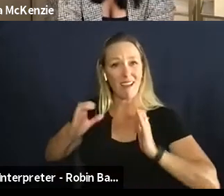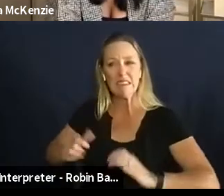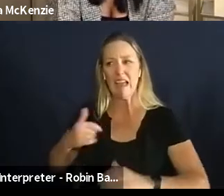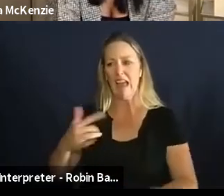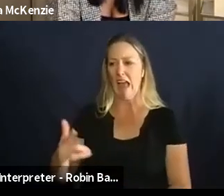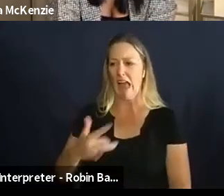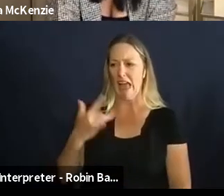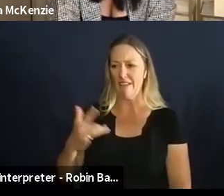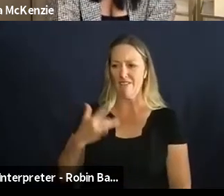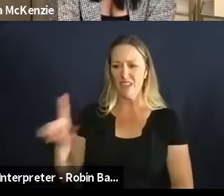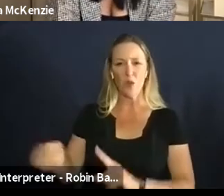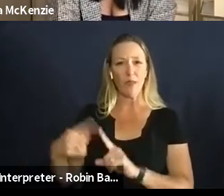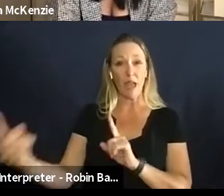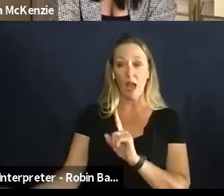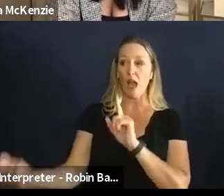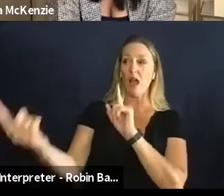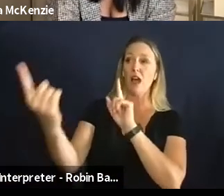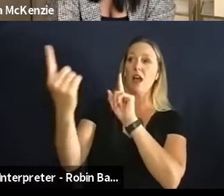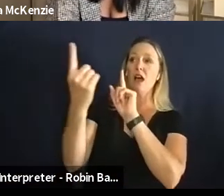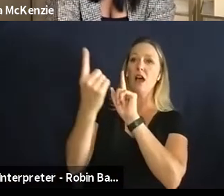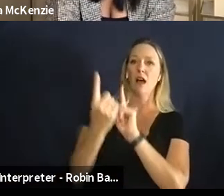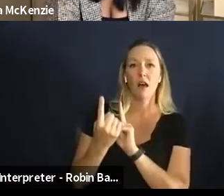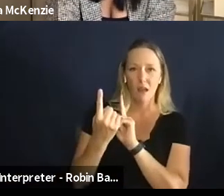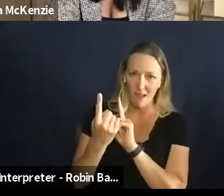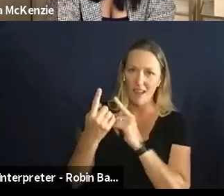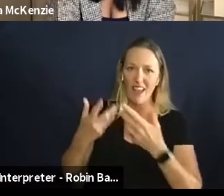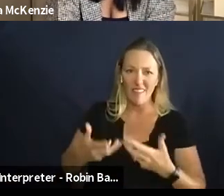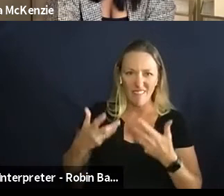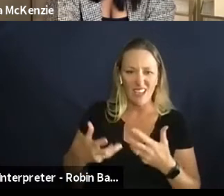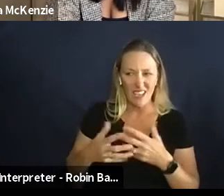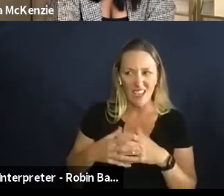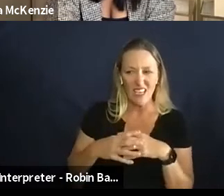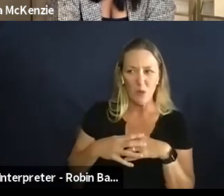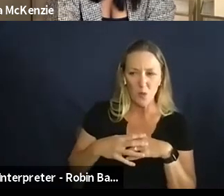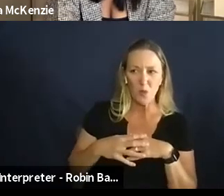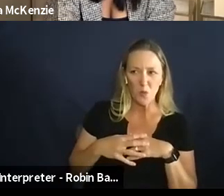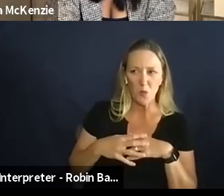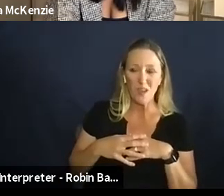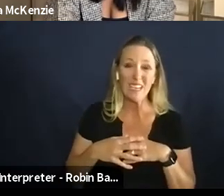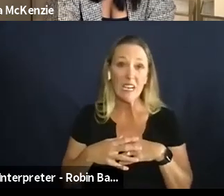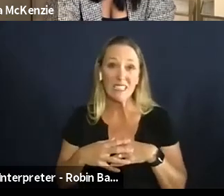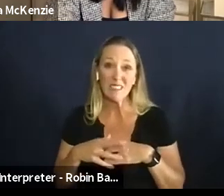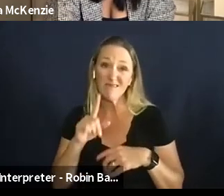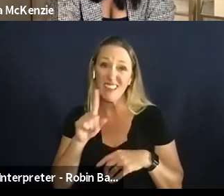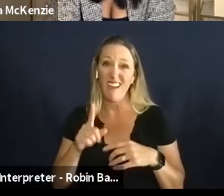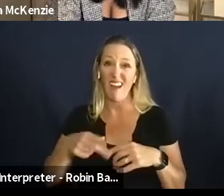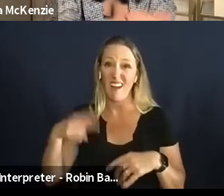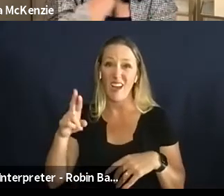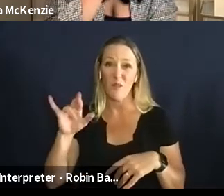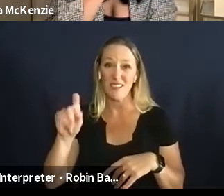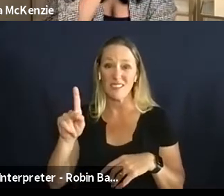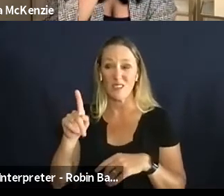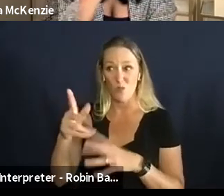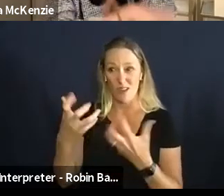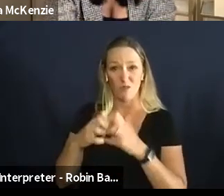um when they come to us because it feels like it's risky enough being an entrepreneur and then you add that